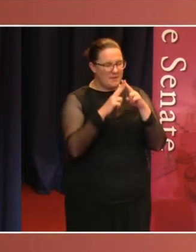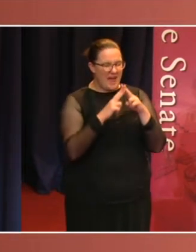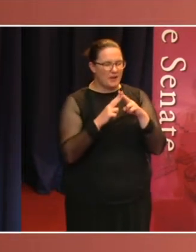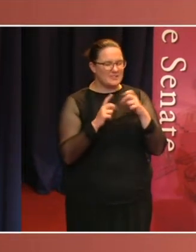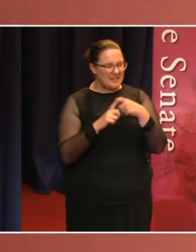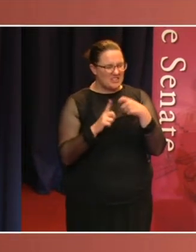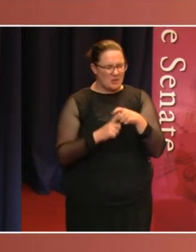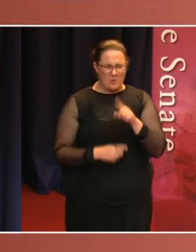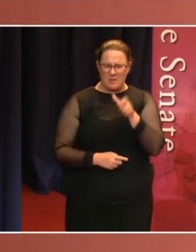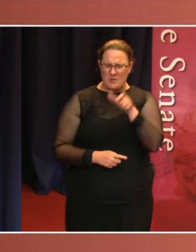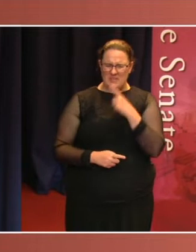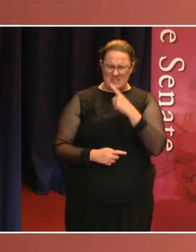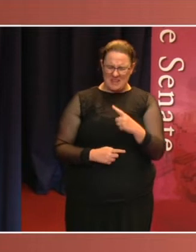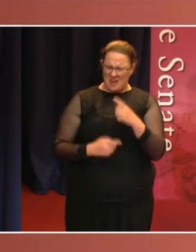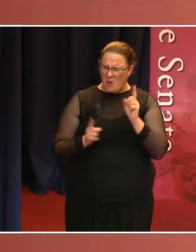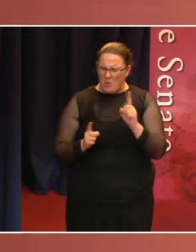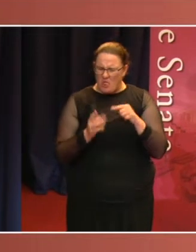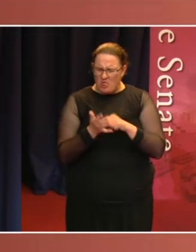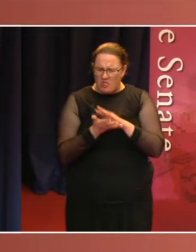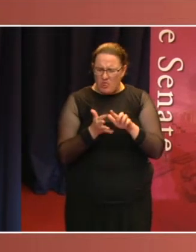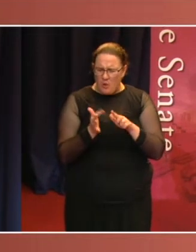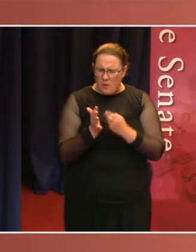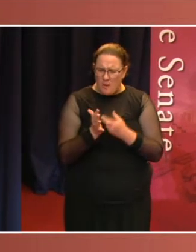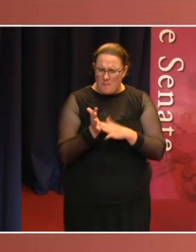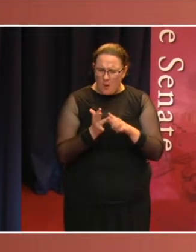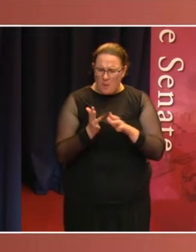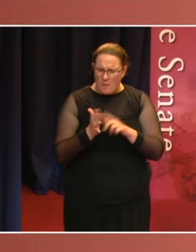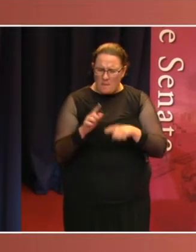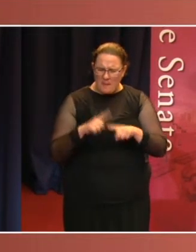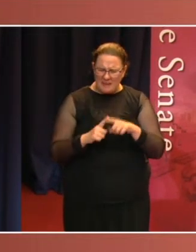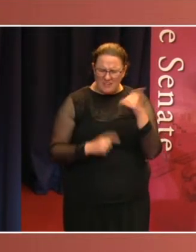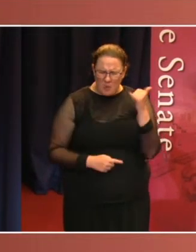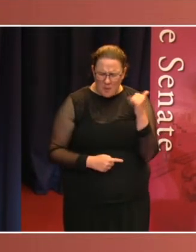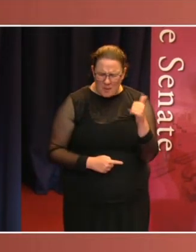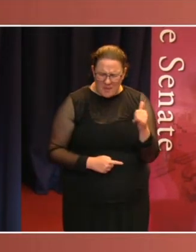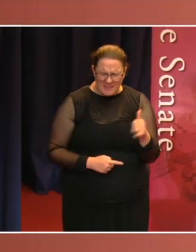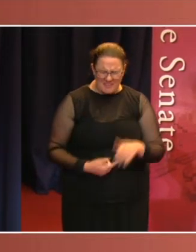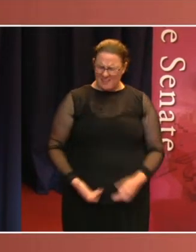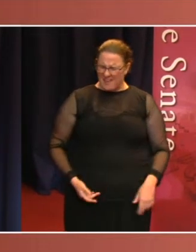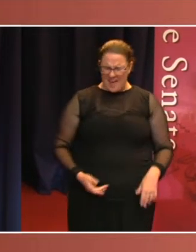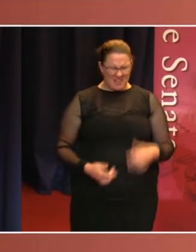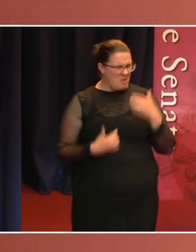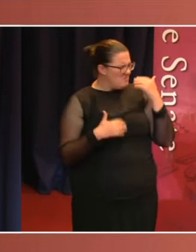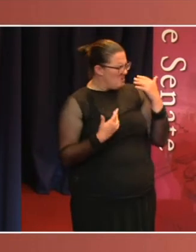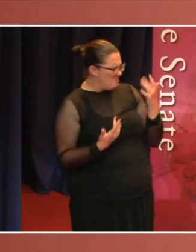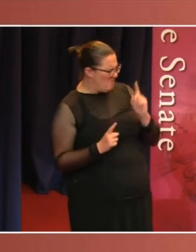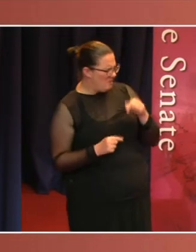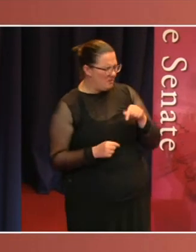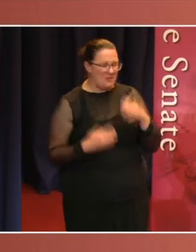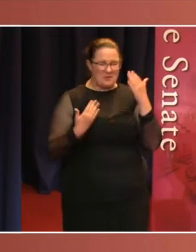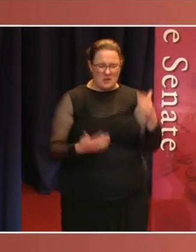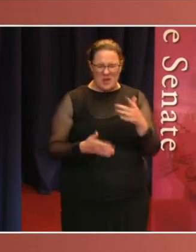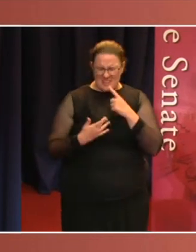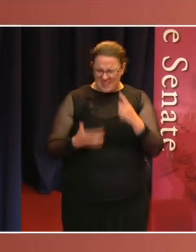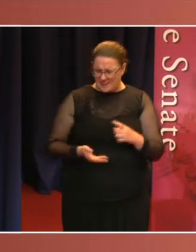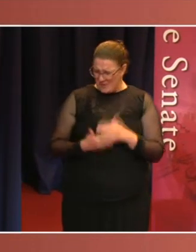Committee Chair Cory Bernardi asked him where he'd been. Ludwig replied, Queensland. There are now almost 20 orders